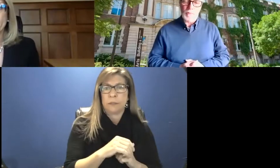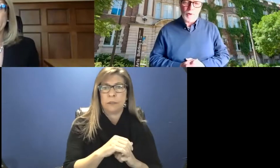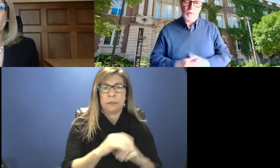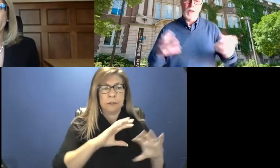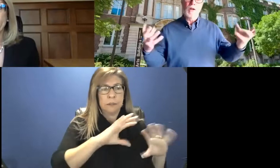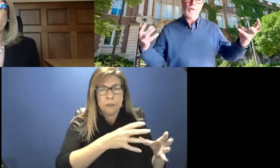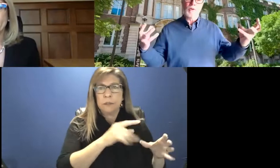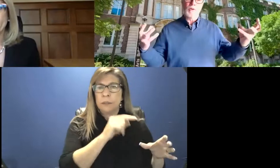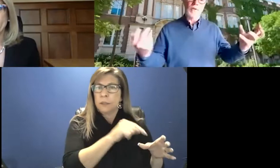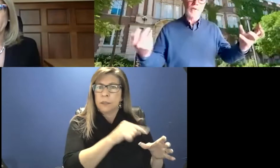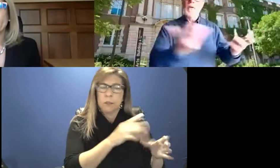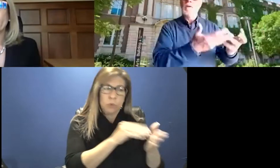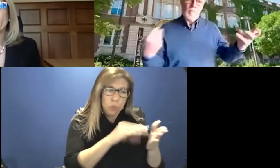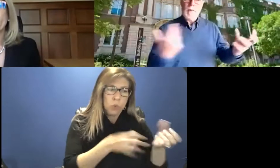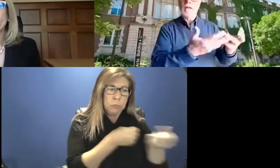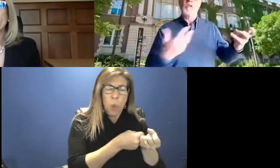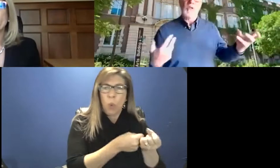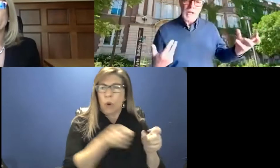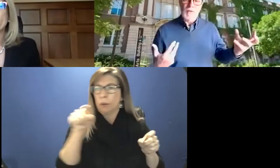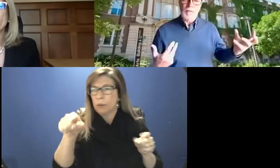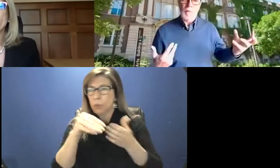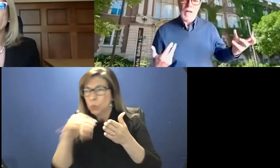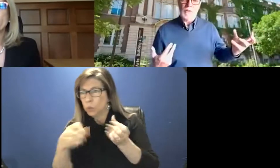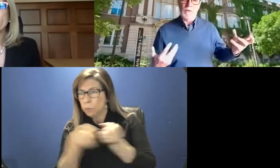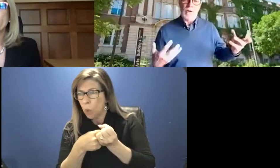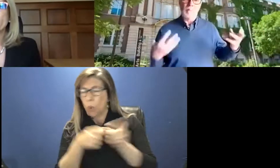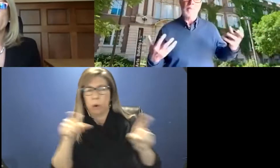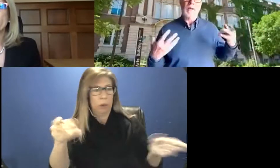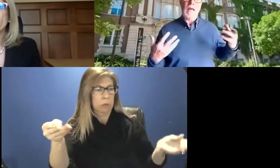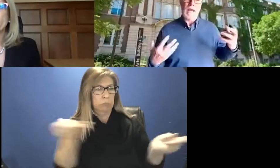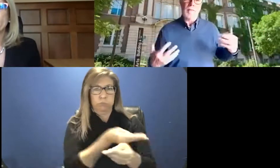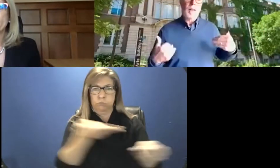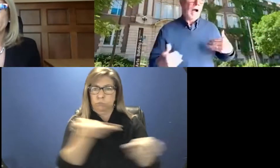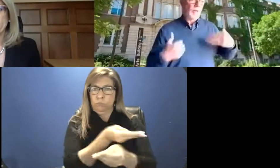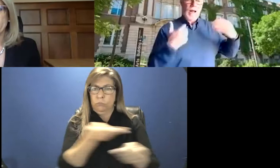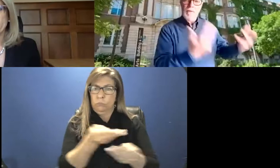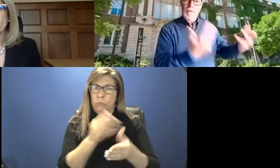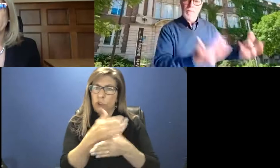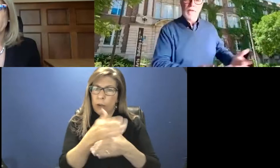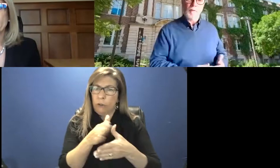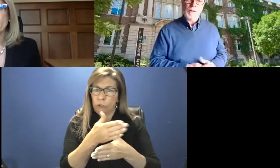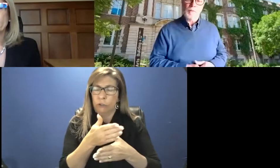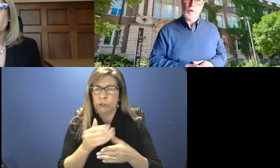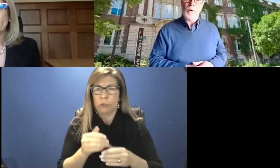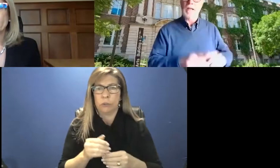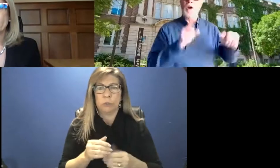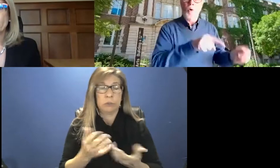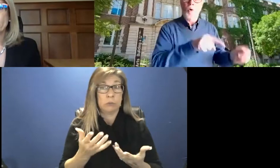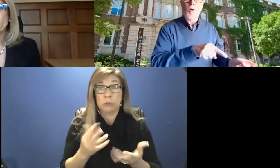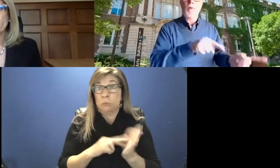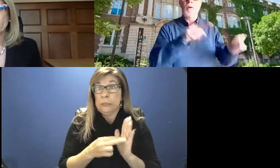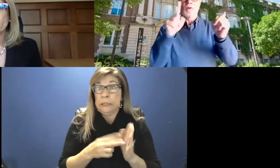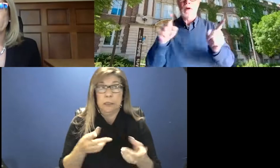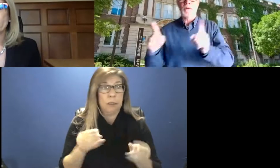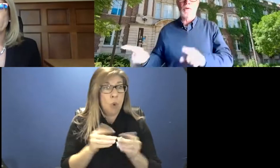supporters so that there's an exchange of information so that people can either have the information more quickly or